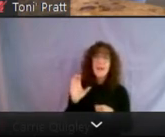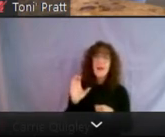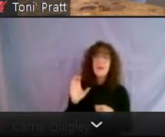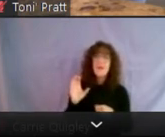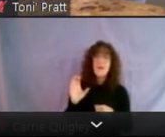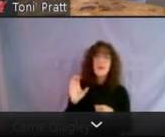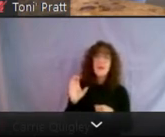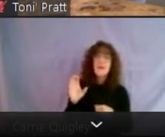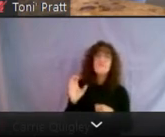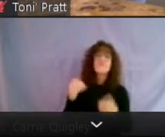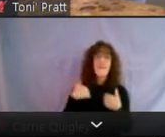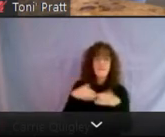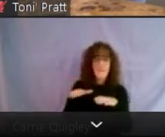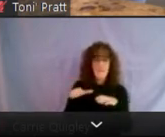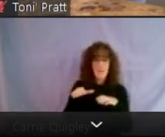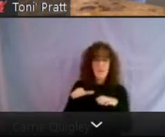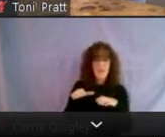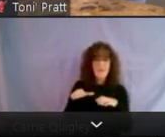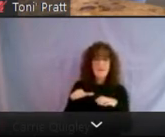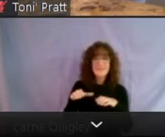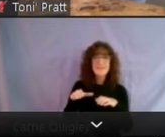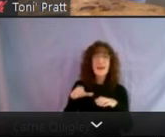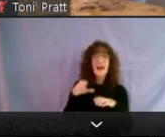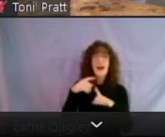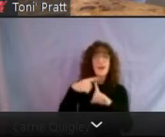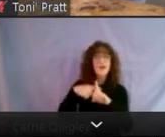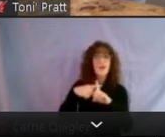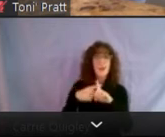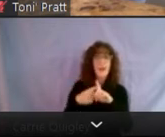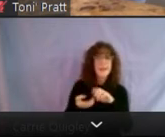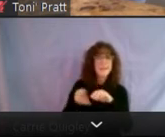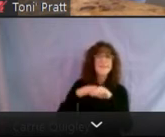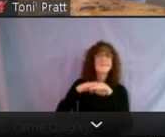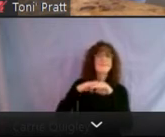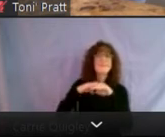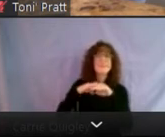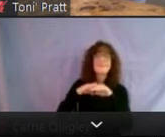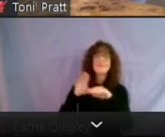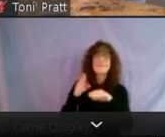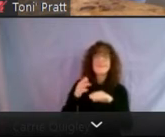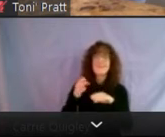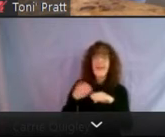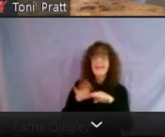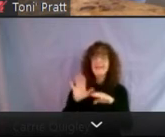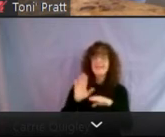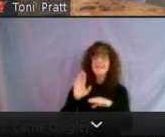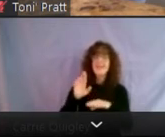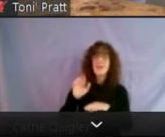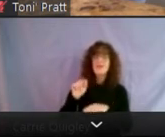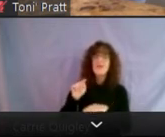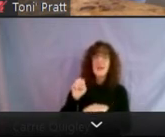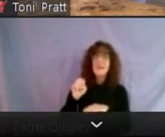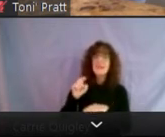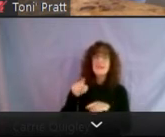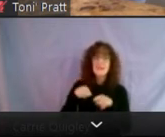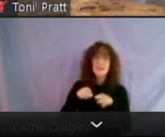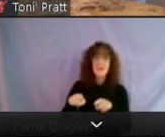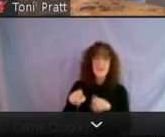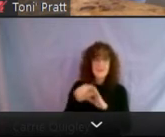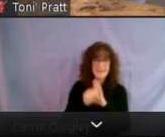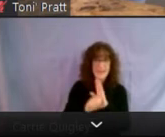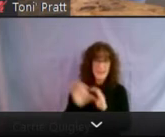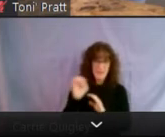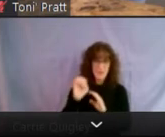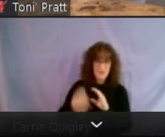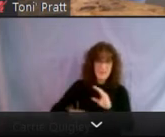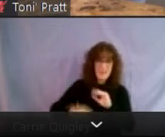a freeze on rent hikes or on rent, um, rate rates for the duration of the state of emergency plus 90